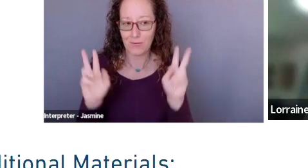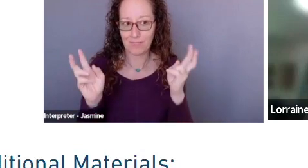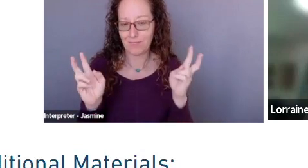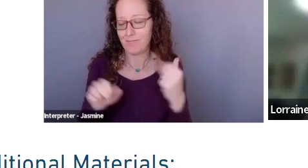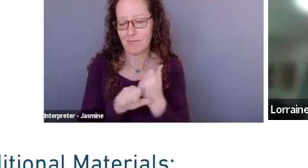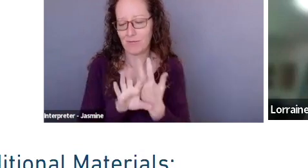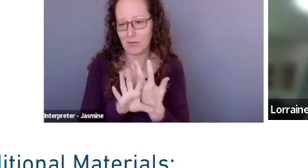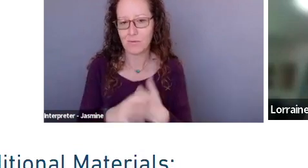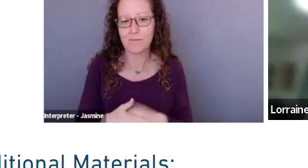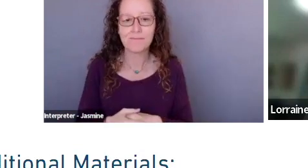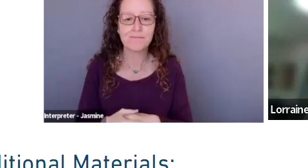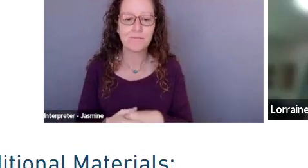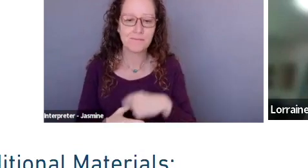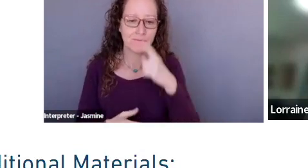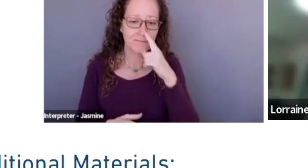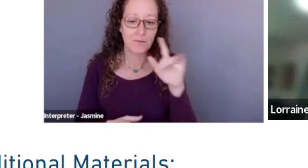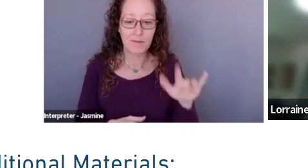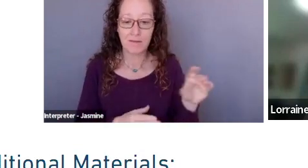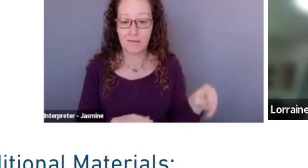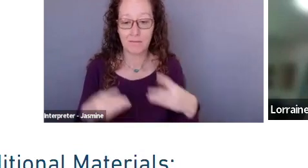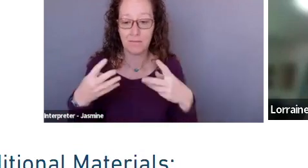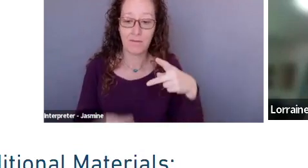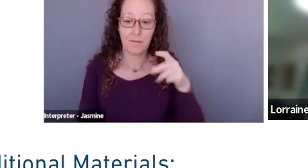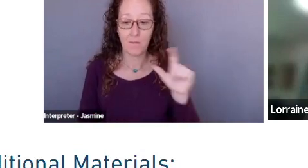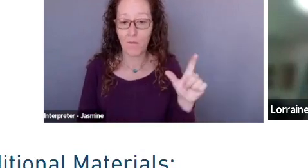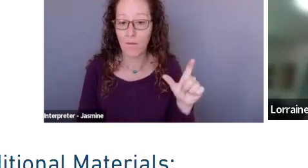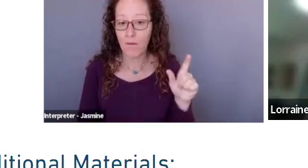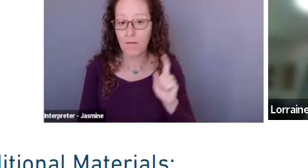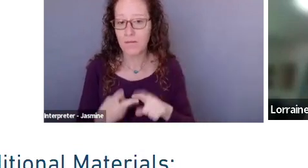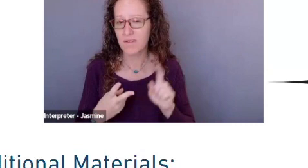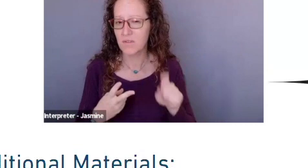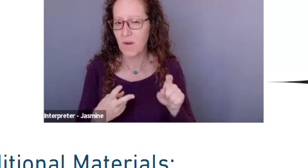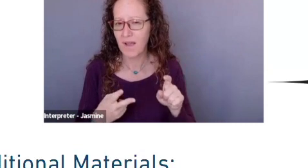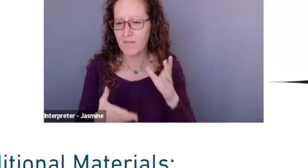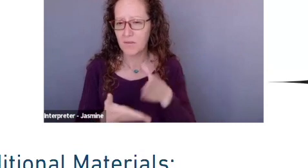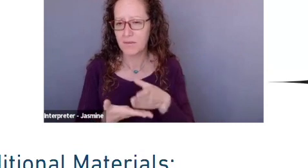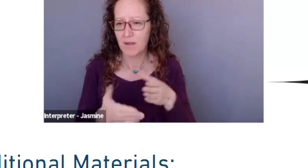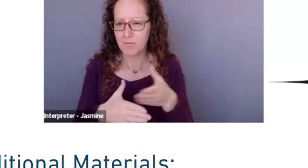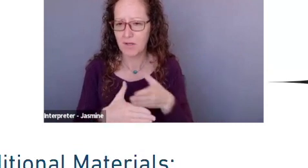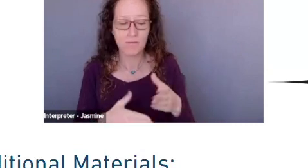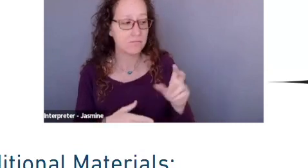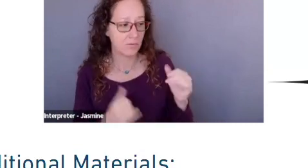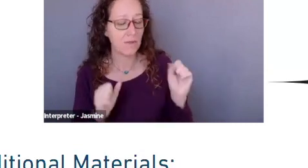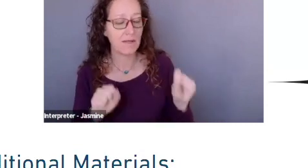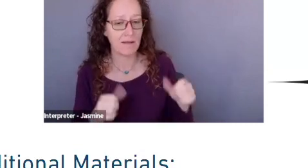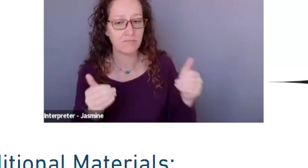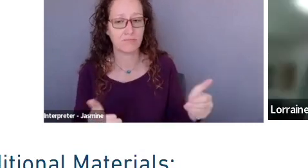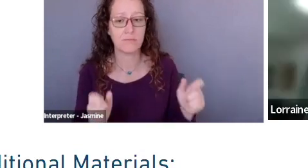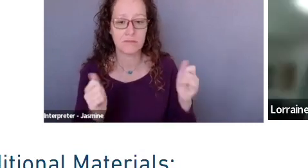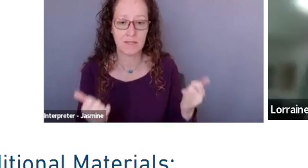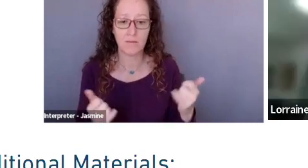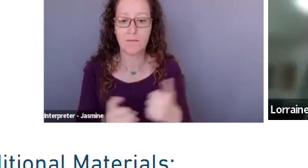And can you pull up that poll, or do I have to stop sharing my screen? No, I can launch it now. Awesome.